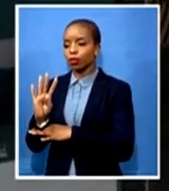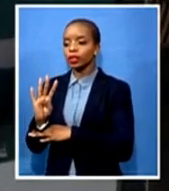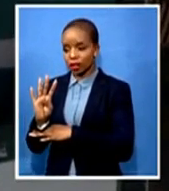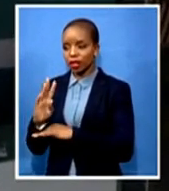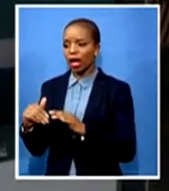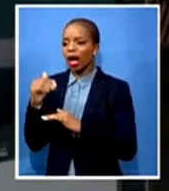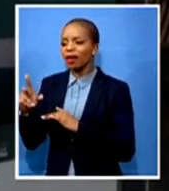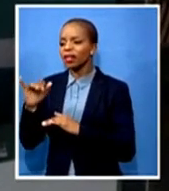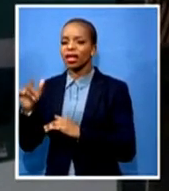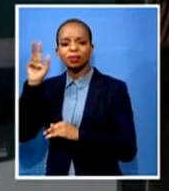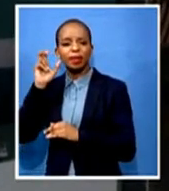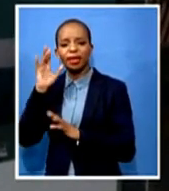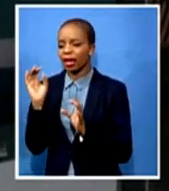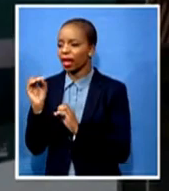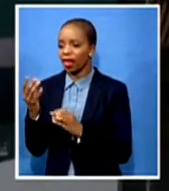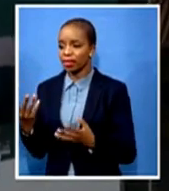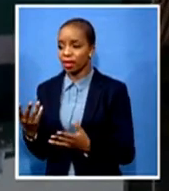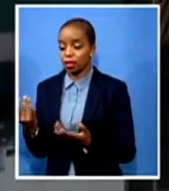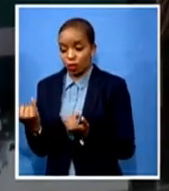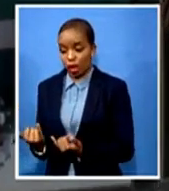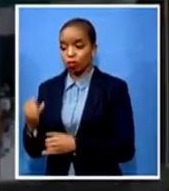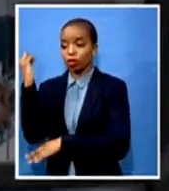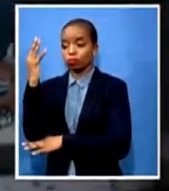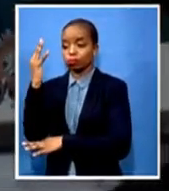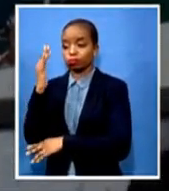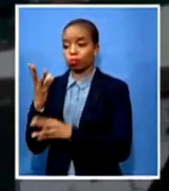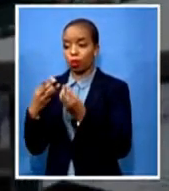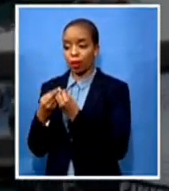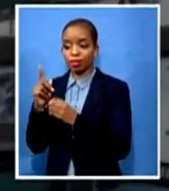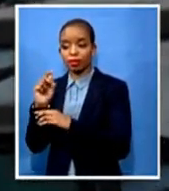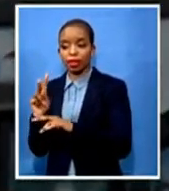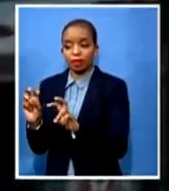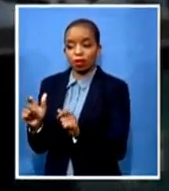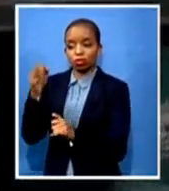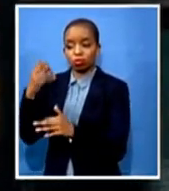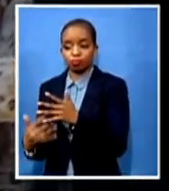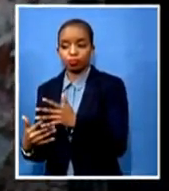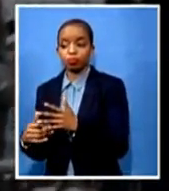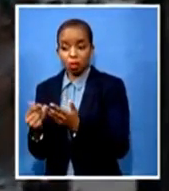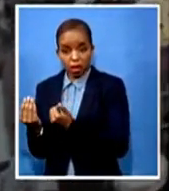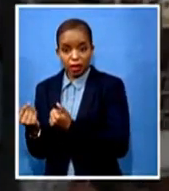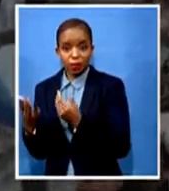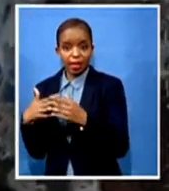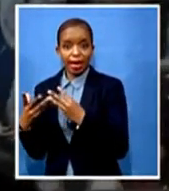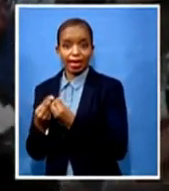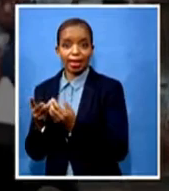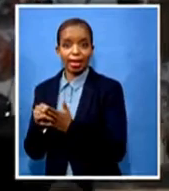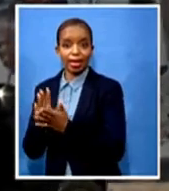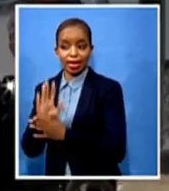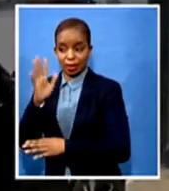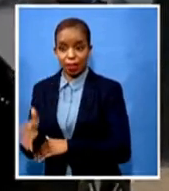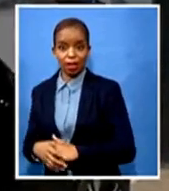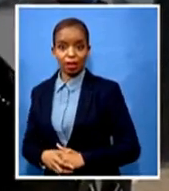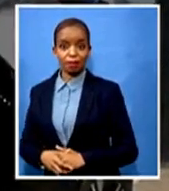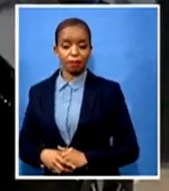expect anything to be touched on about this academy, Busi? Indeed, it's been 12 years since the whole province,